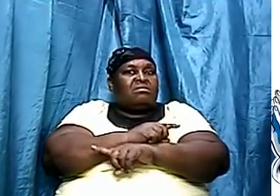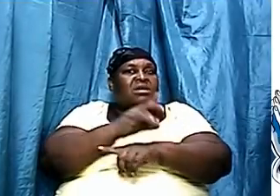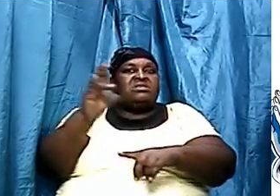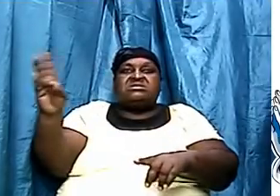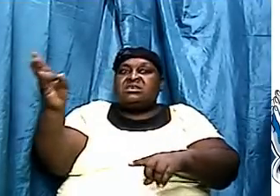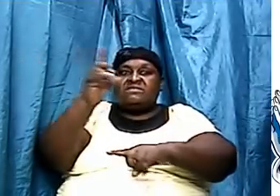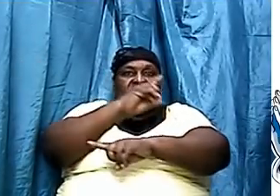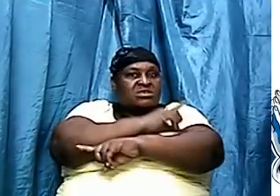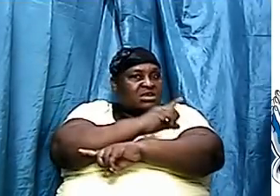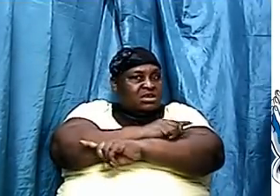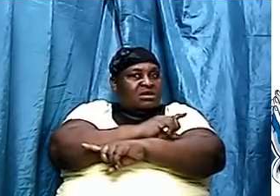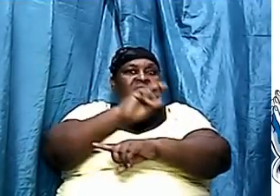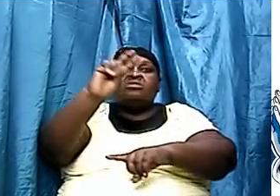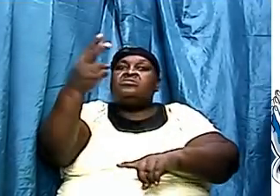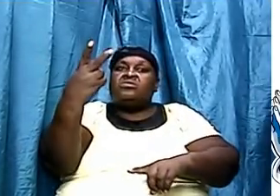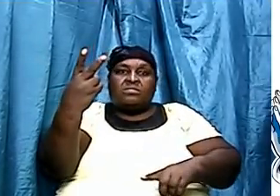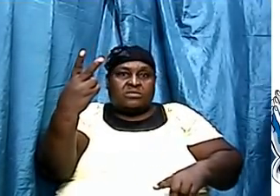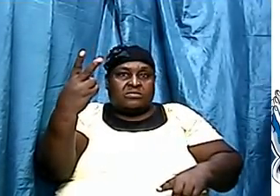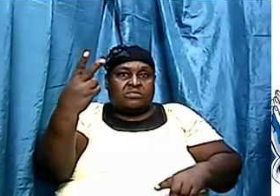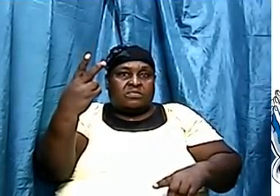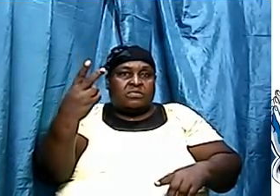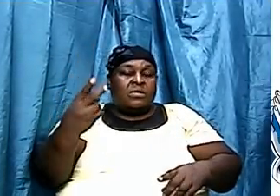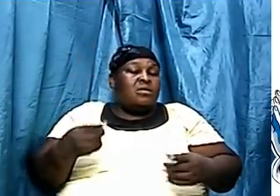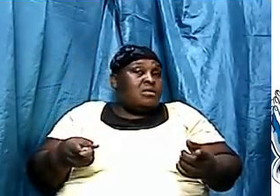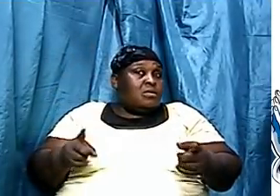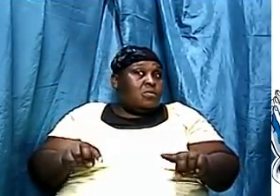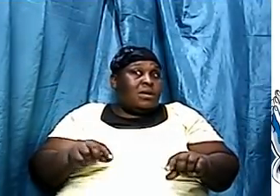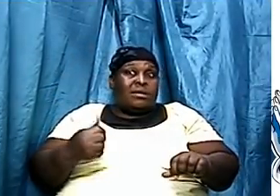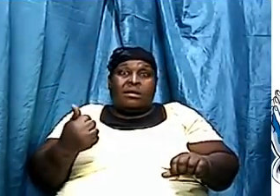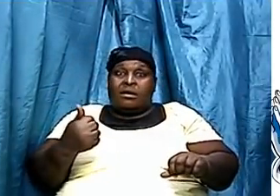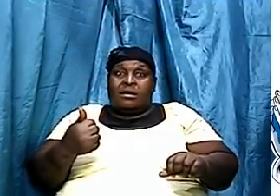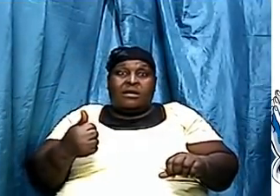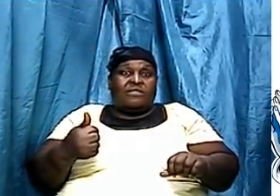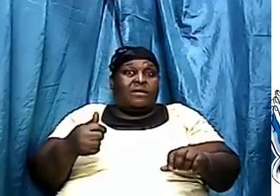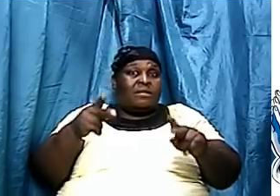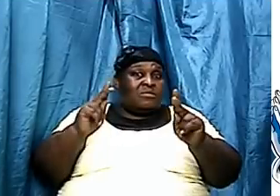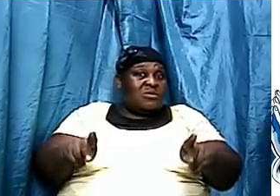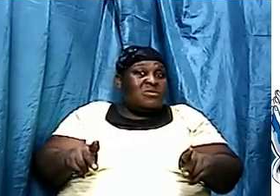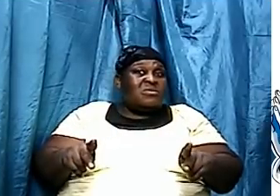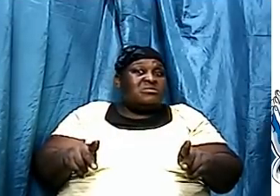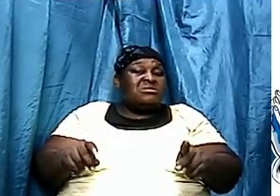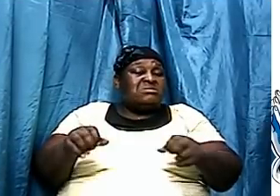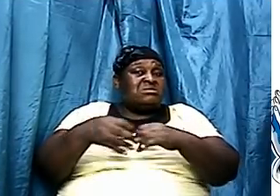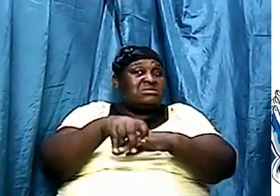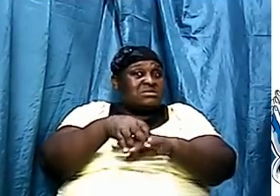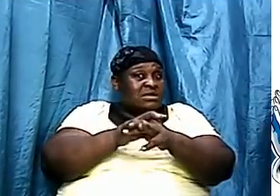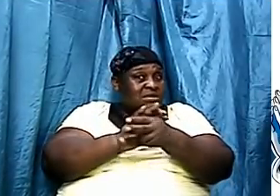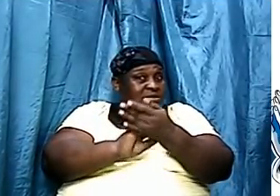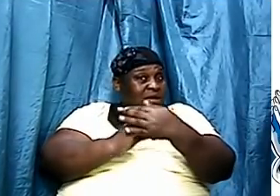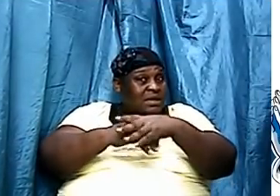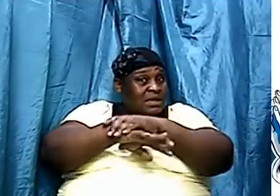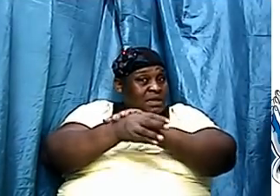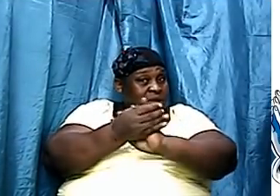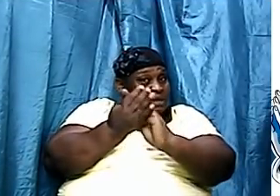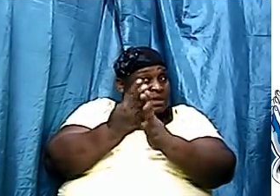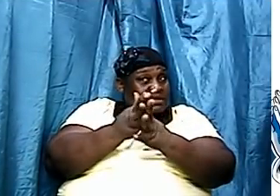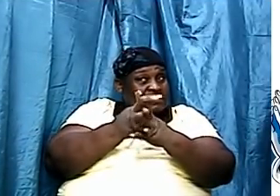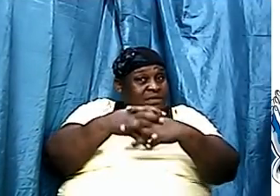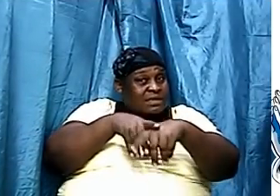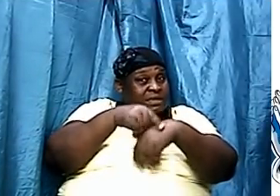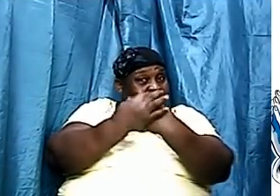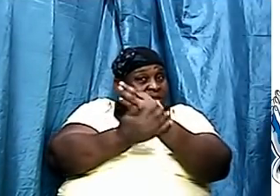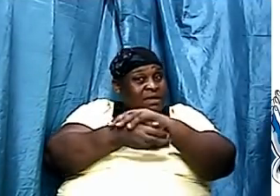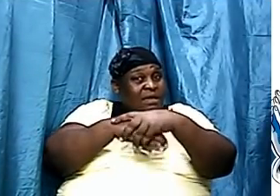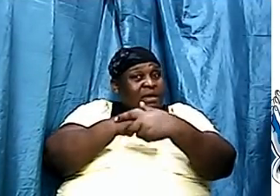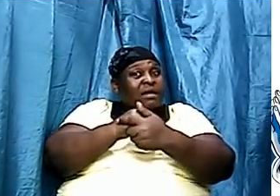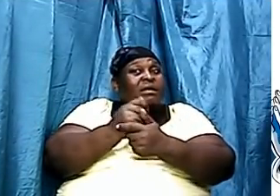And while other persons didn't understand the sanitation, God gave Moses the sanitation and